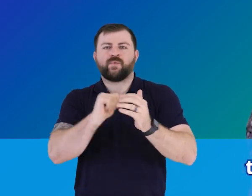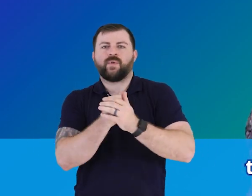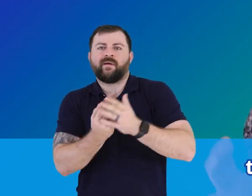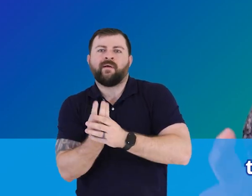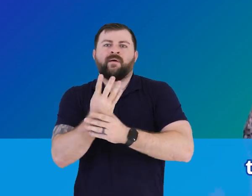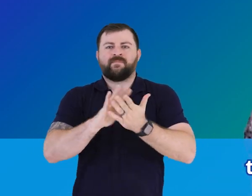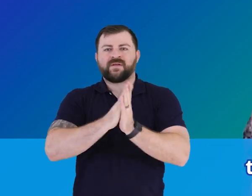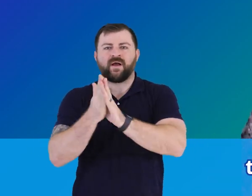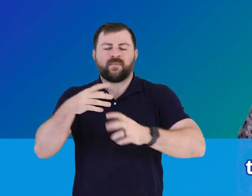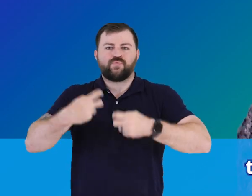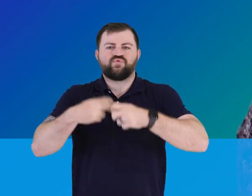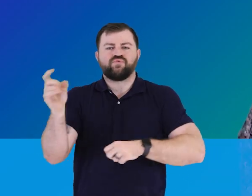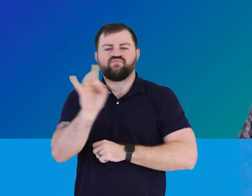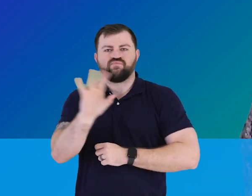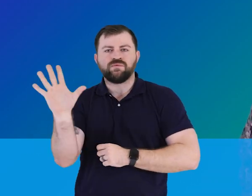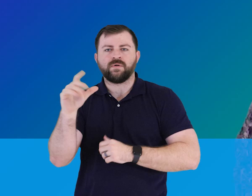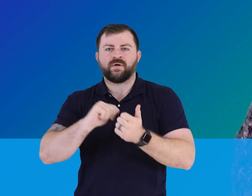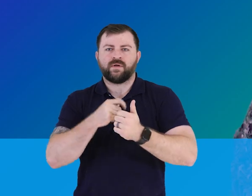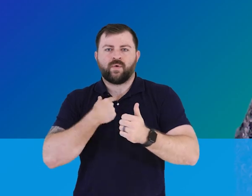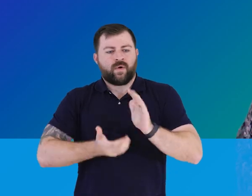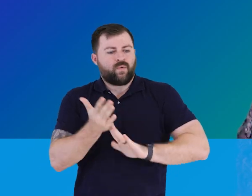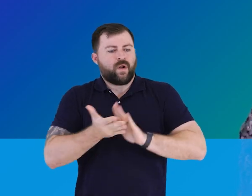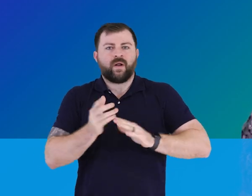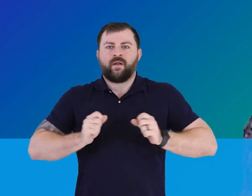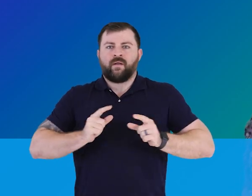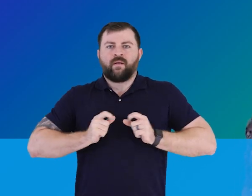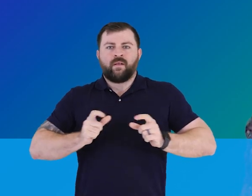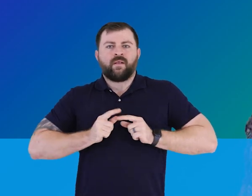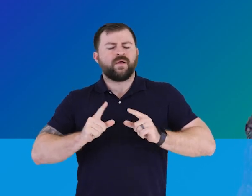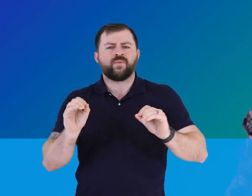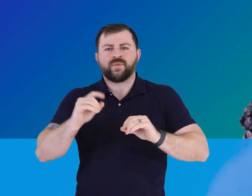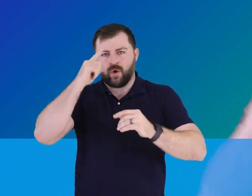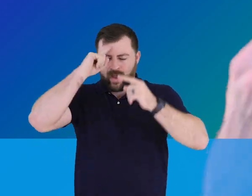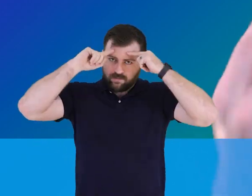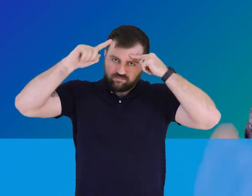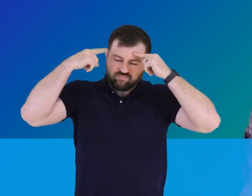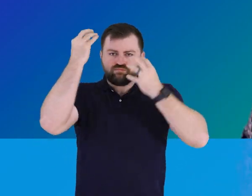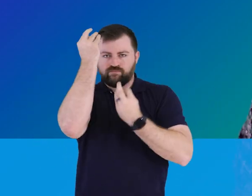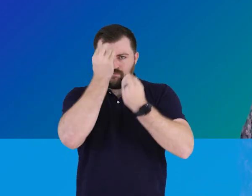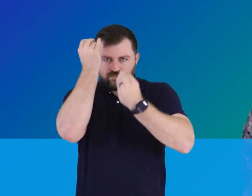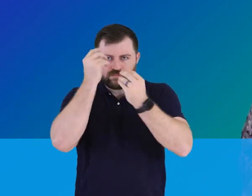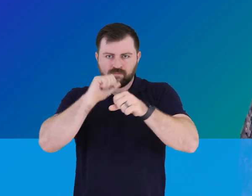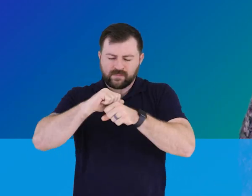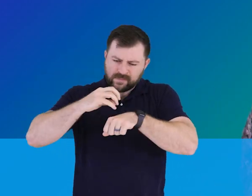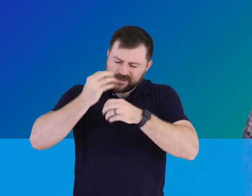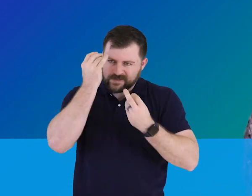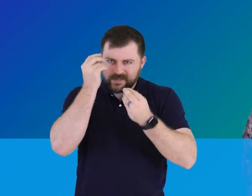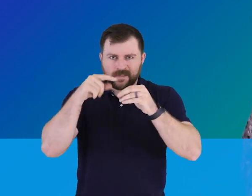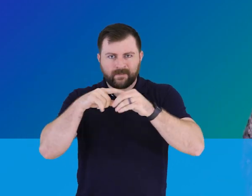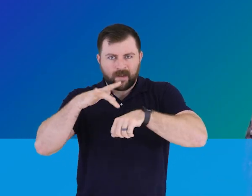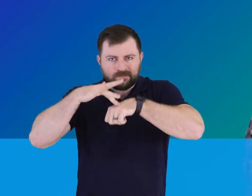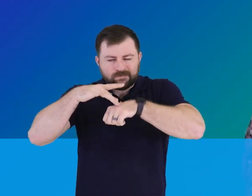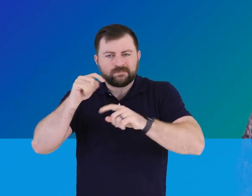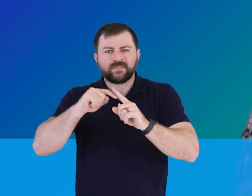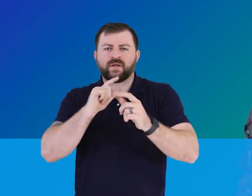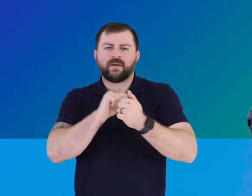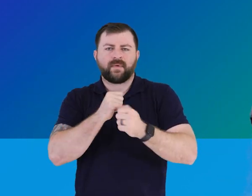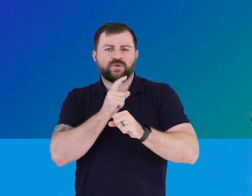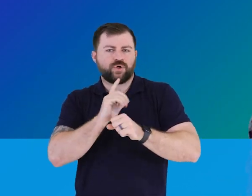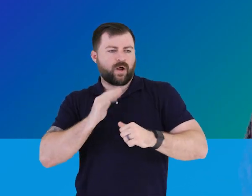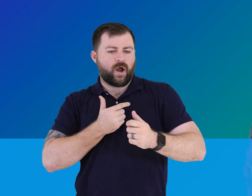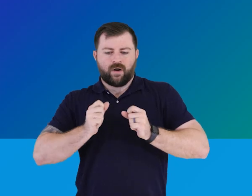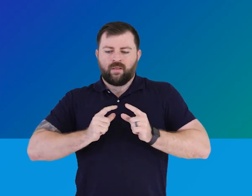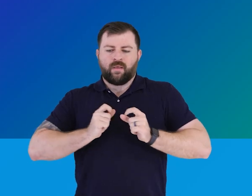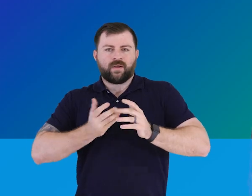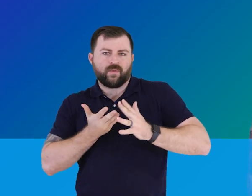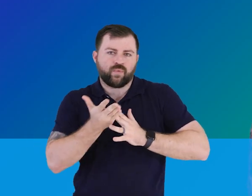can grow into real issues, especially when we're running on autopilot without conscious thought and depending on our cultural programming to